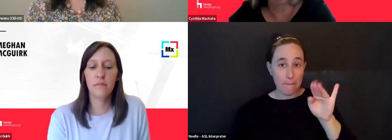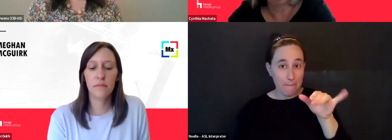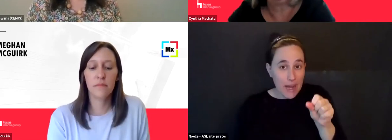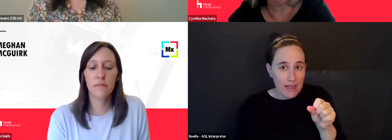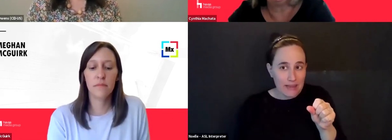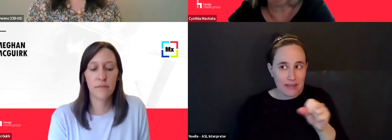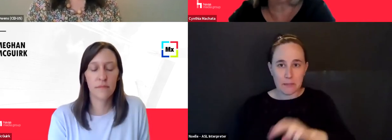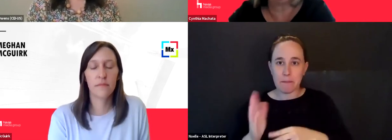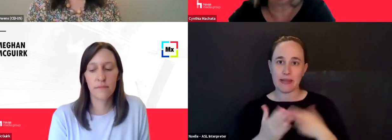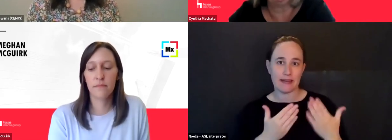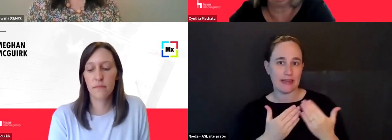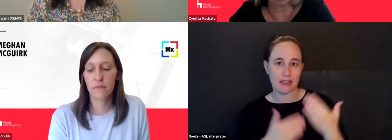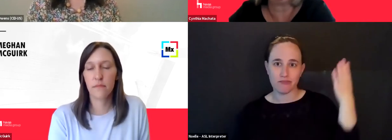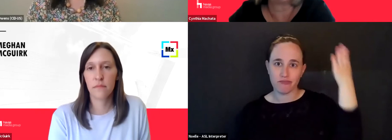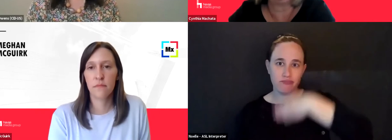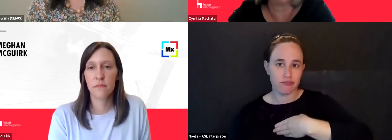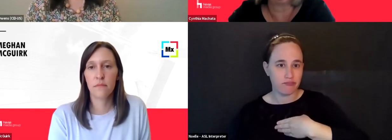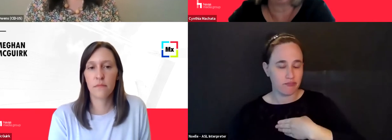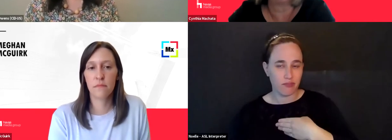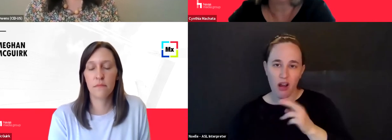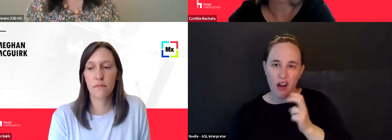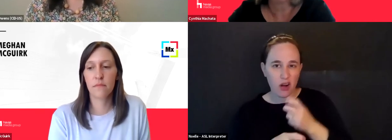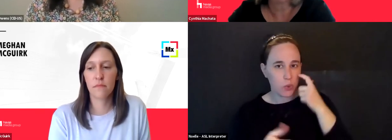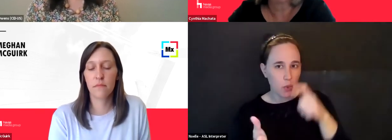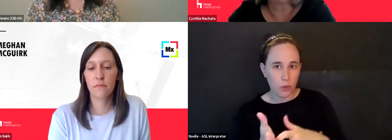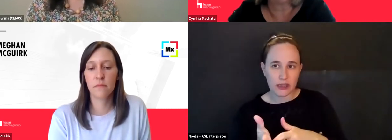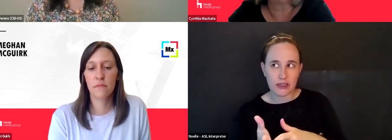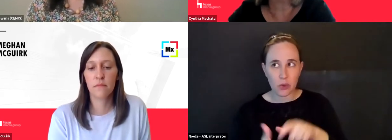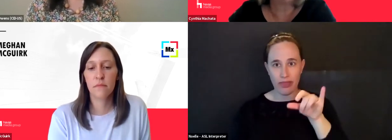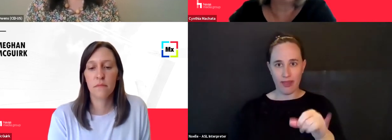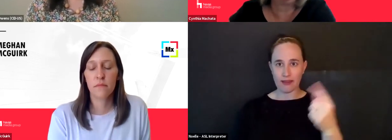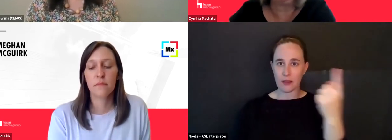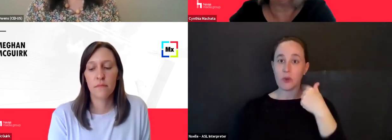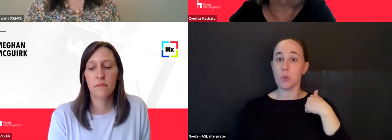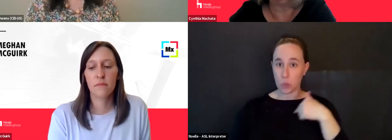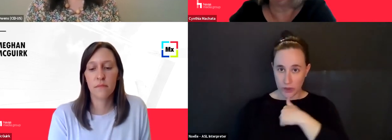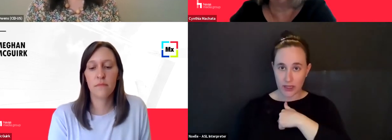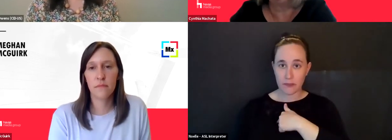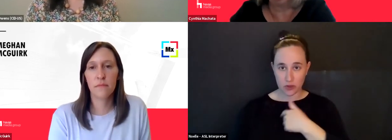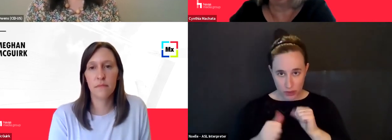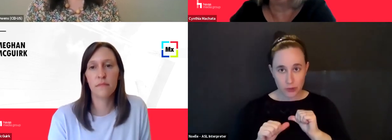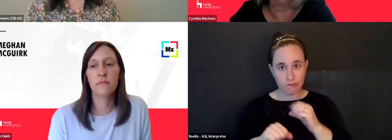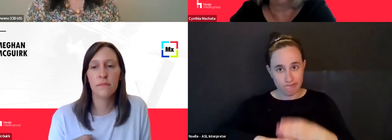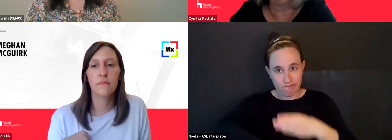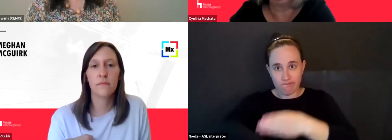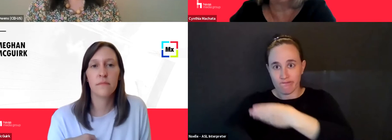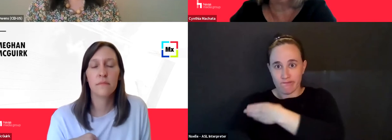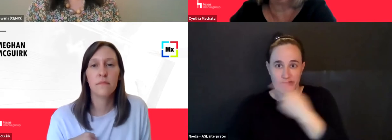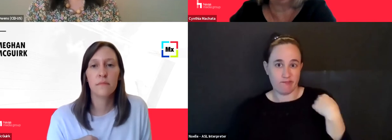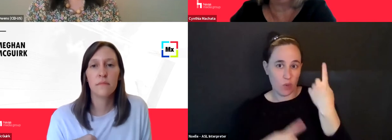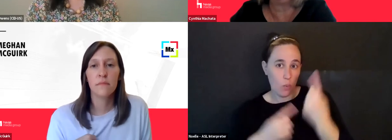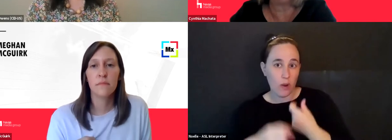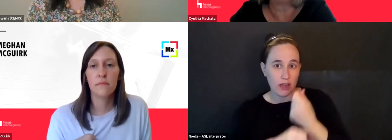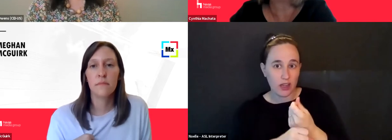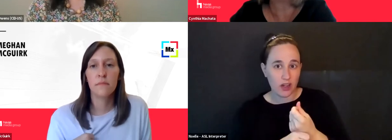spot. So it is something that we have been, um, uh, working on for over a year to, to make